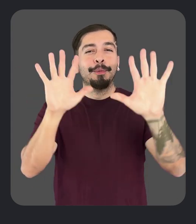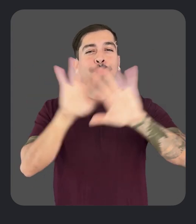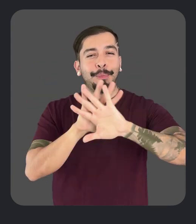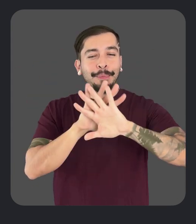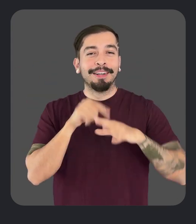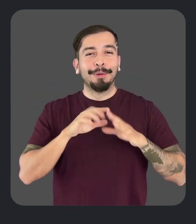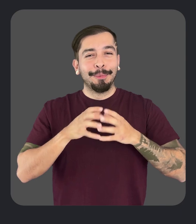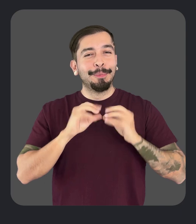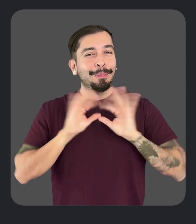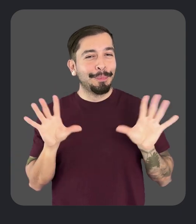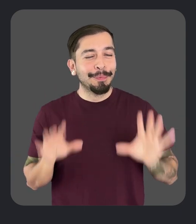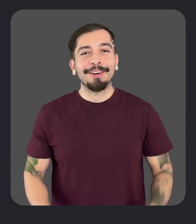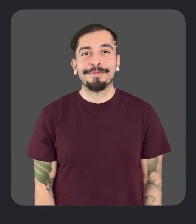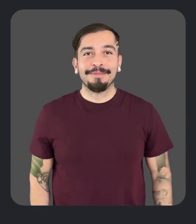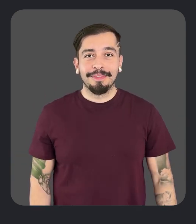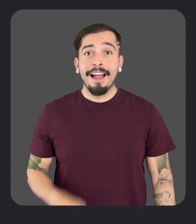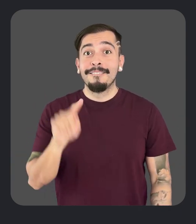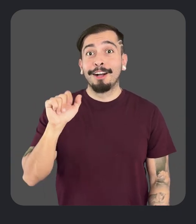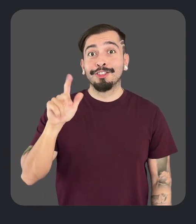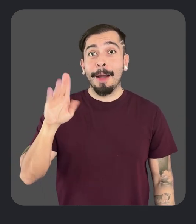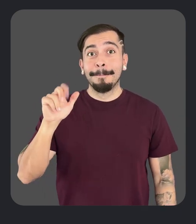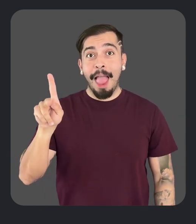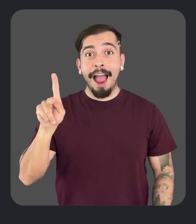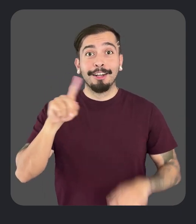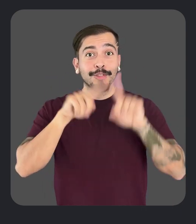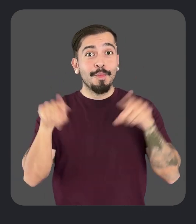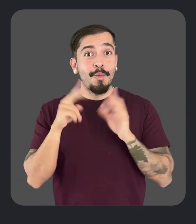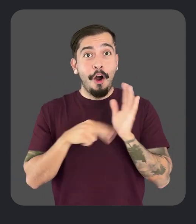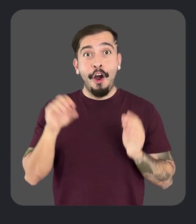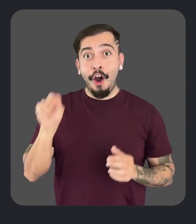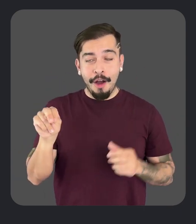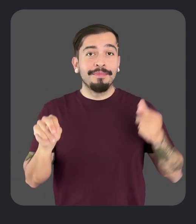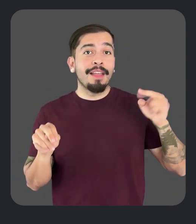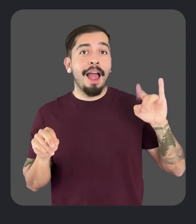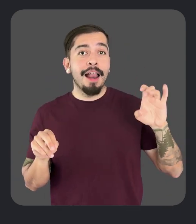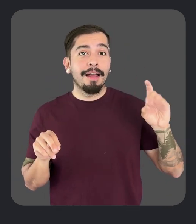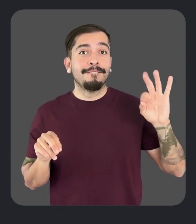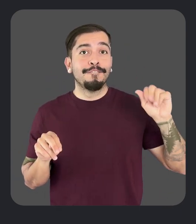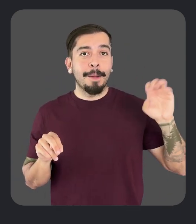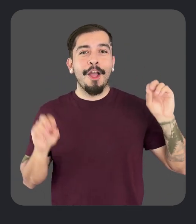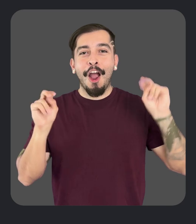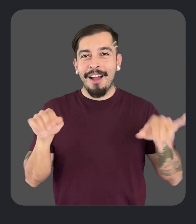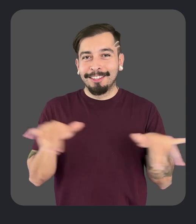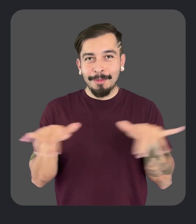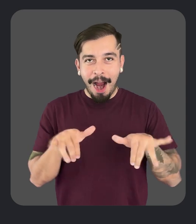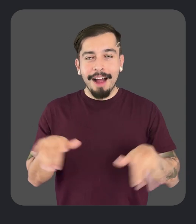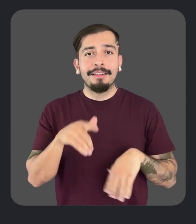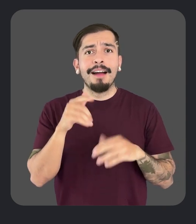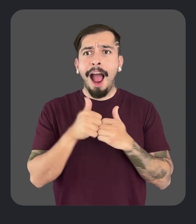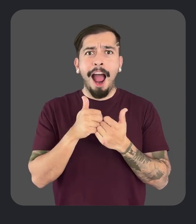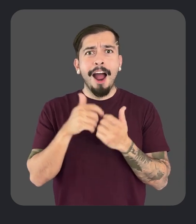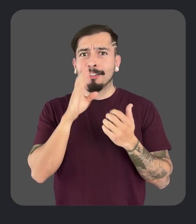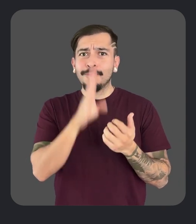may unintentionally have walked into frame. If you have the TalkBack screen reader turned on, Guided Frame will be automatically turned on as